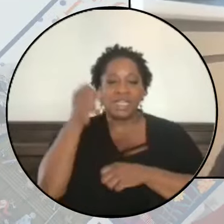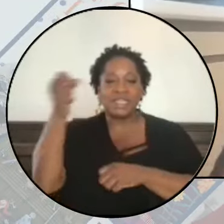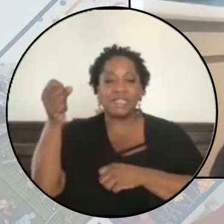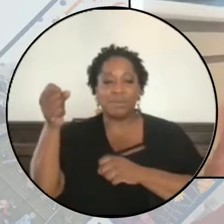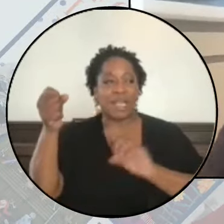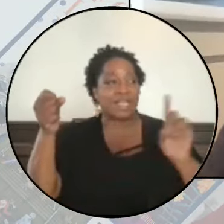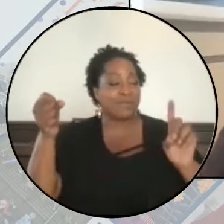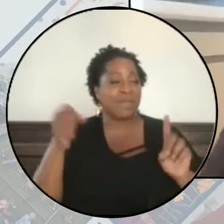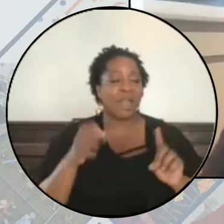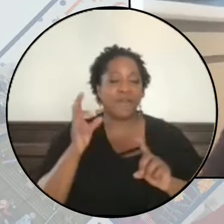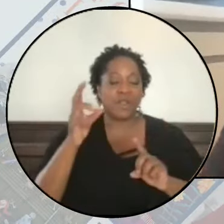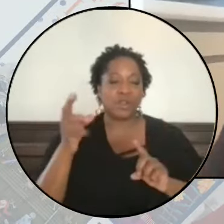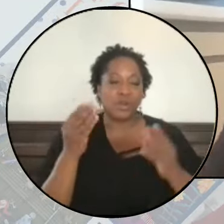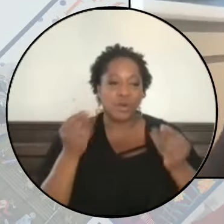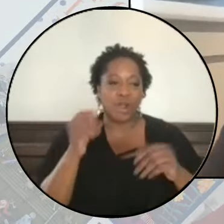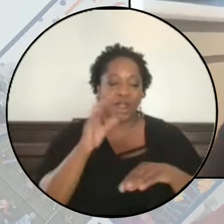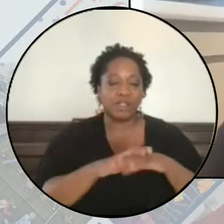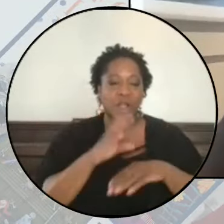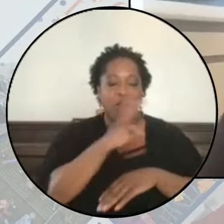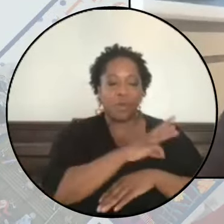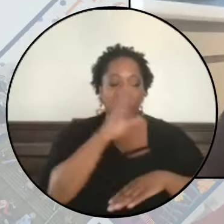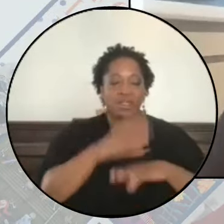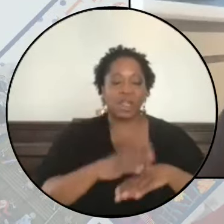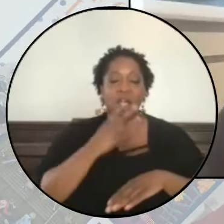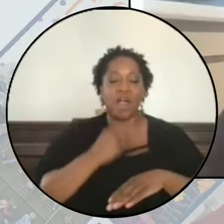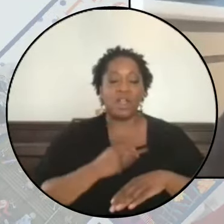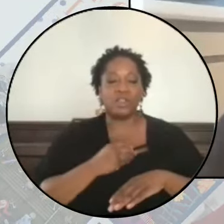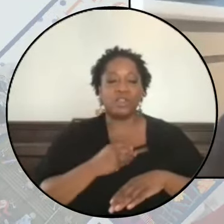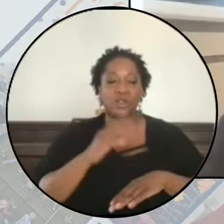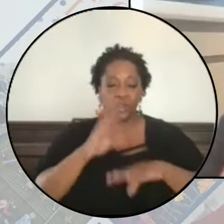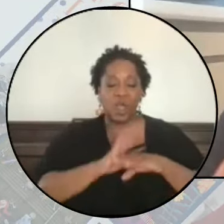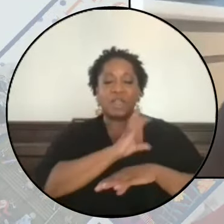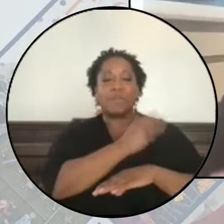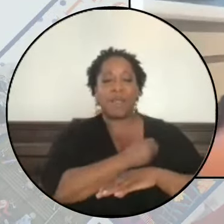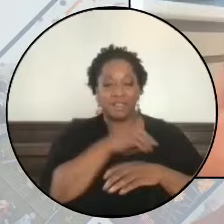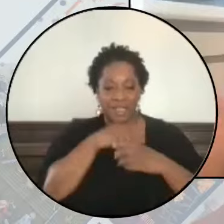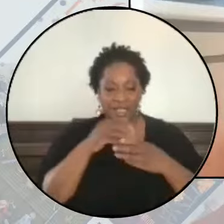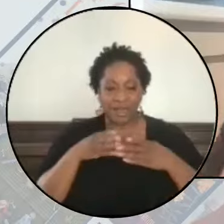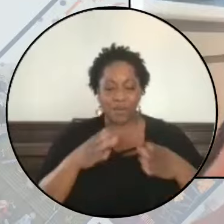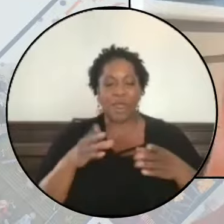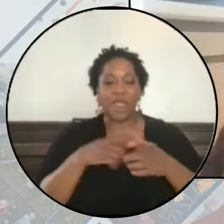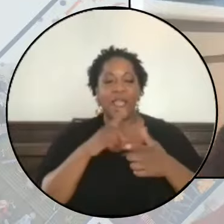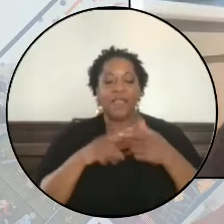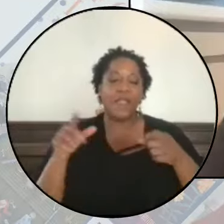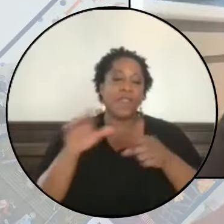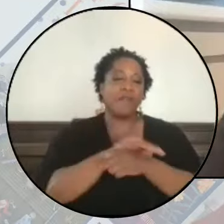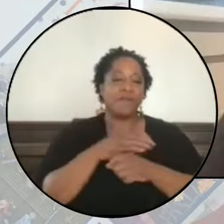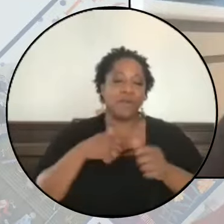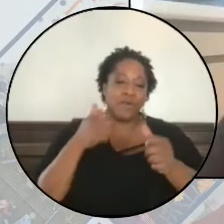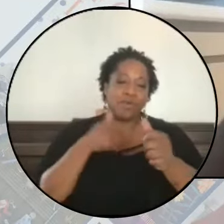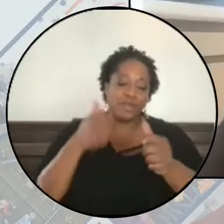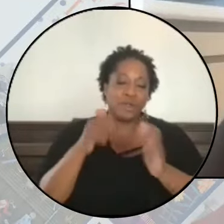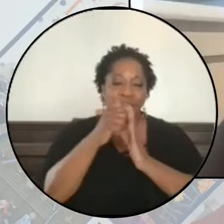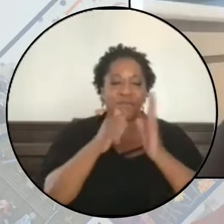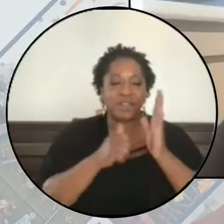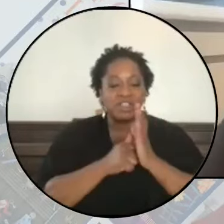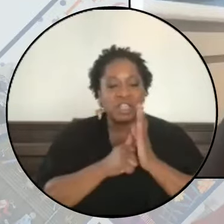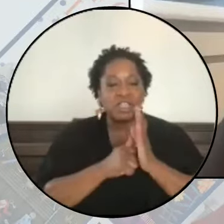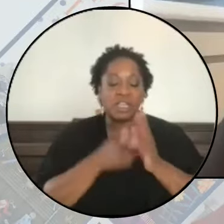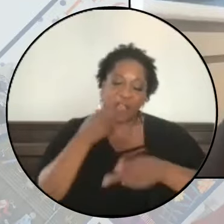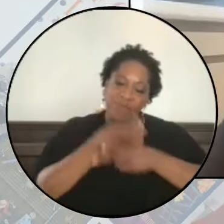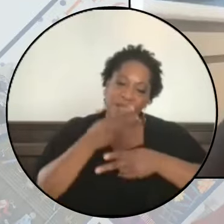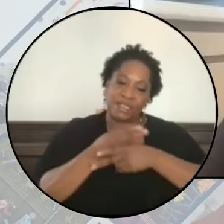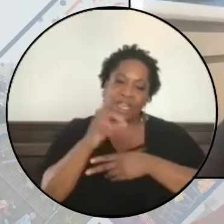of the historic wrongs of the West on Jews onto Palestinians in some way, and then the full pursuit of an agenda of